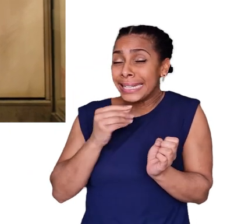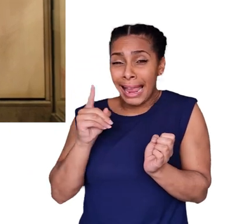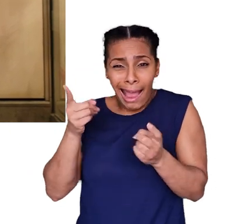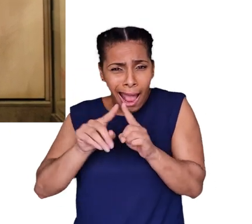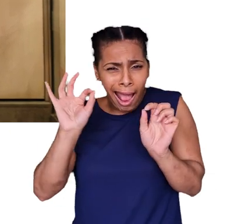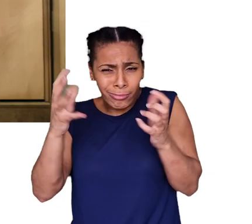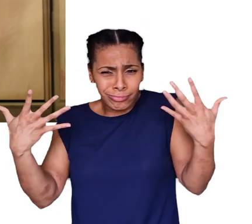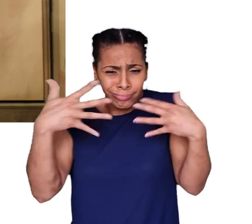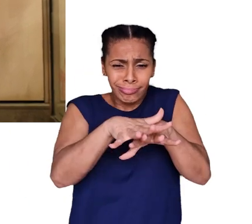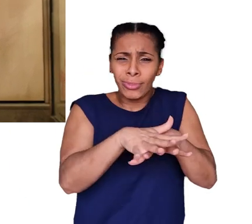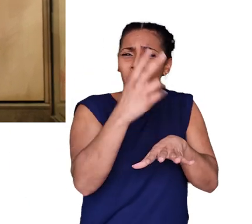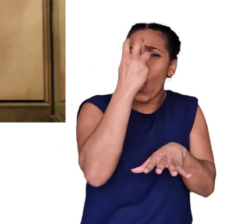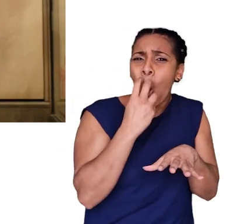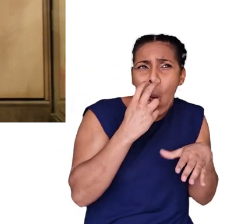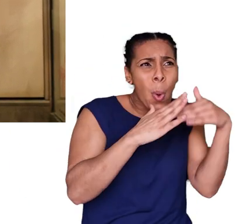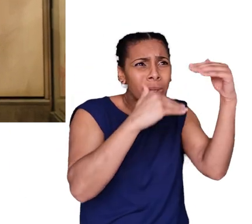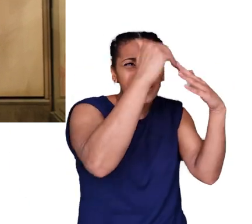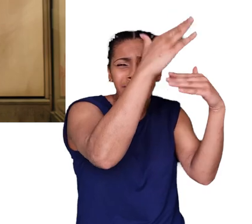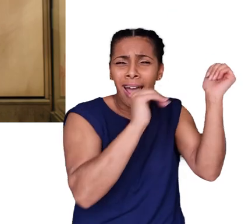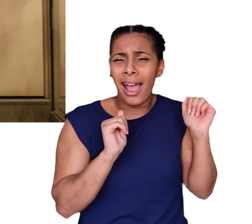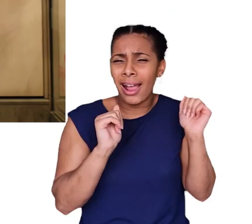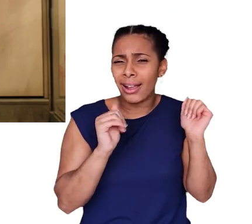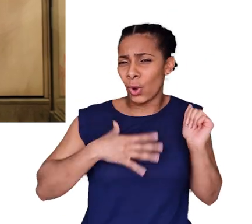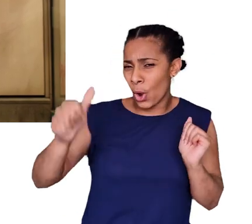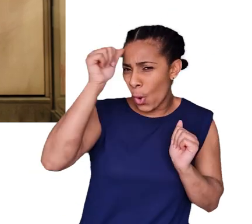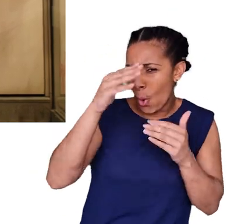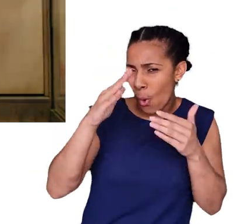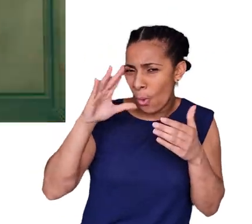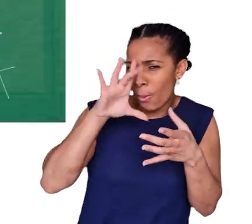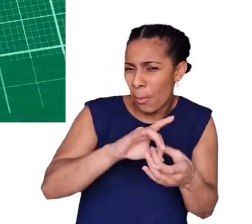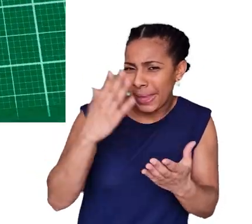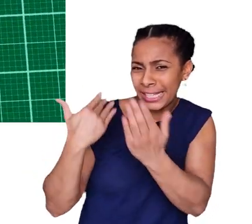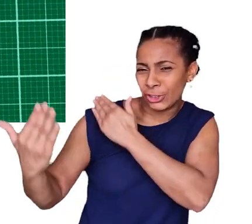really well with the old design. I would really love to learn more about the history of it.